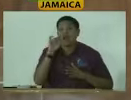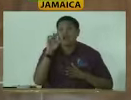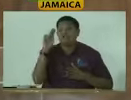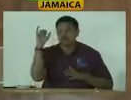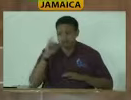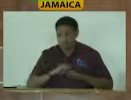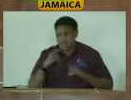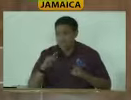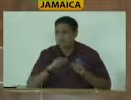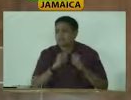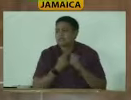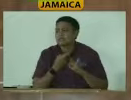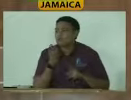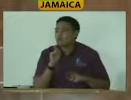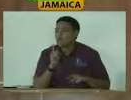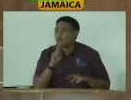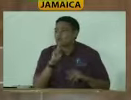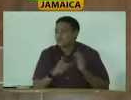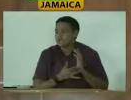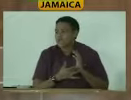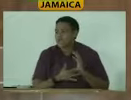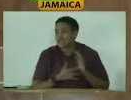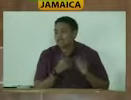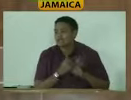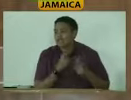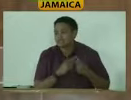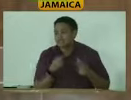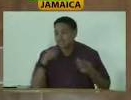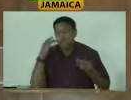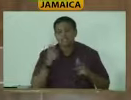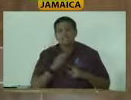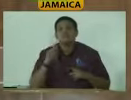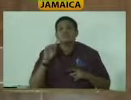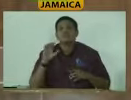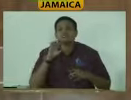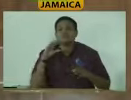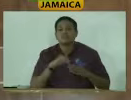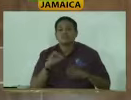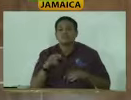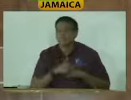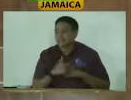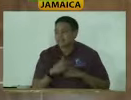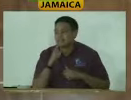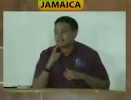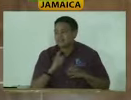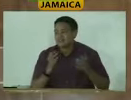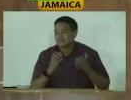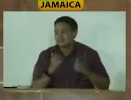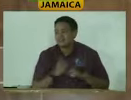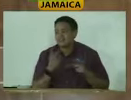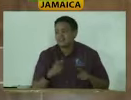a team from UTEC, and I think even the UDC were involved at the time, if my memory serves me correctly. And they